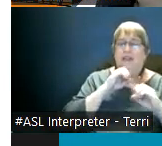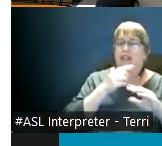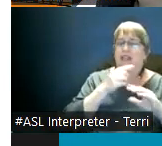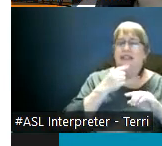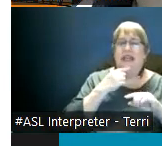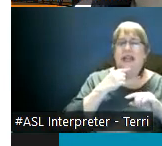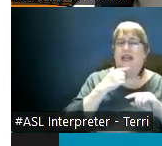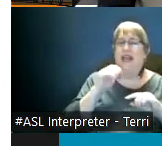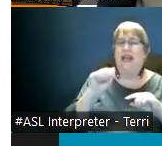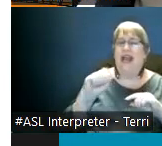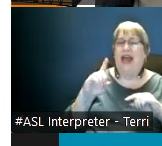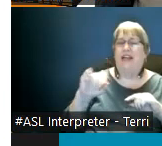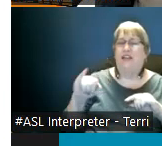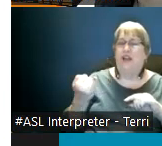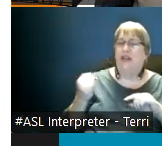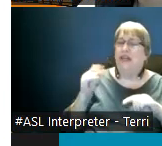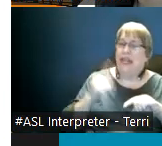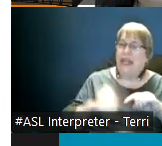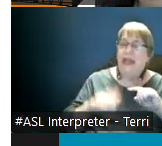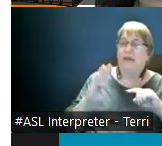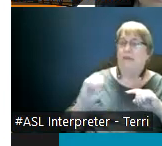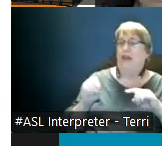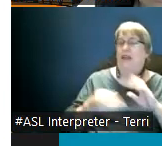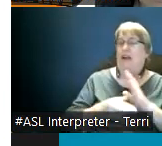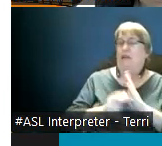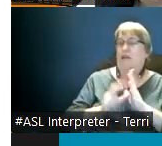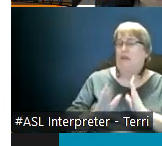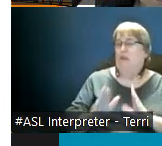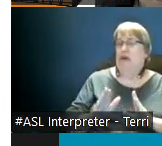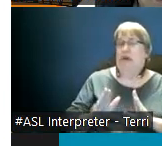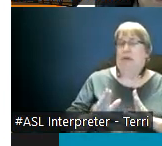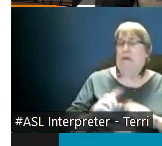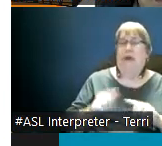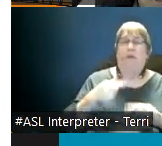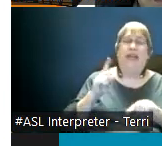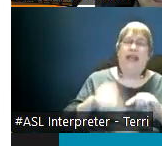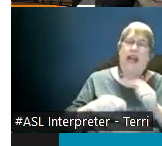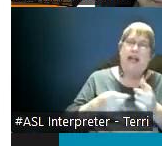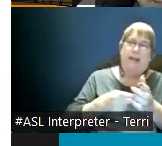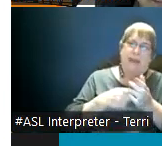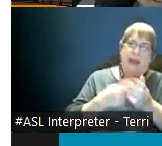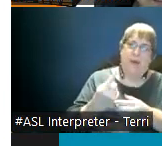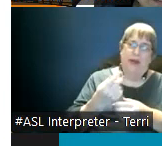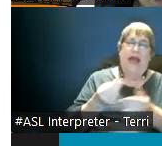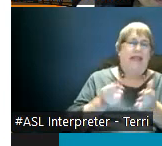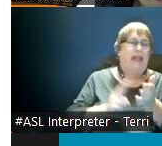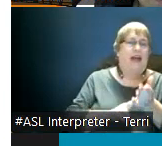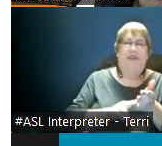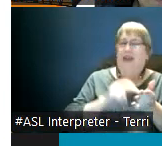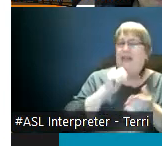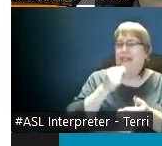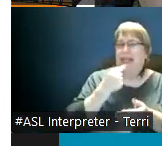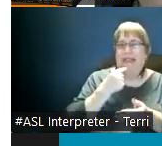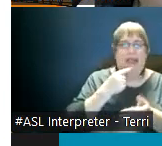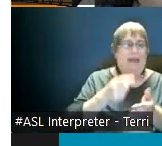adjunct from being a reviewer um but but we can't demand one and the contract doesn't mandate one thank you